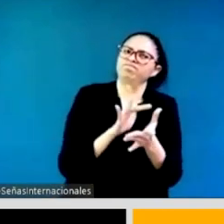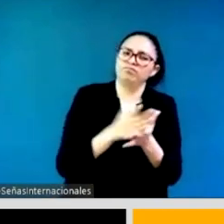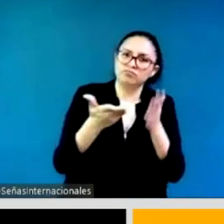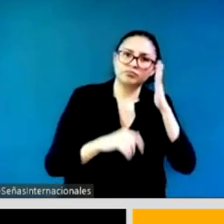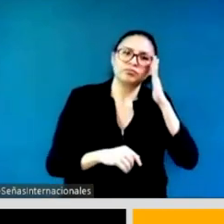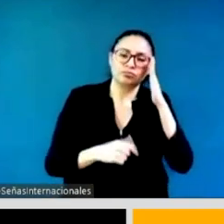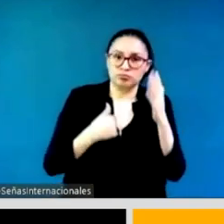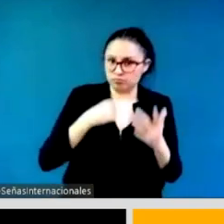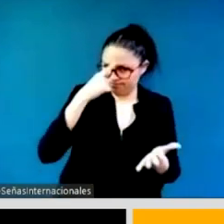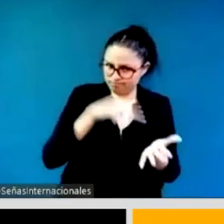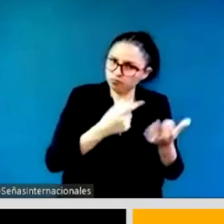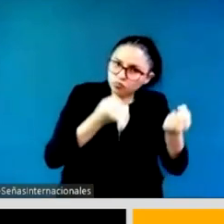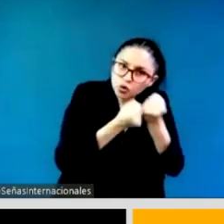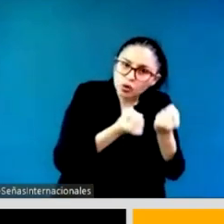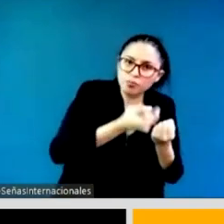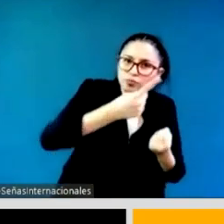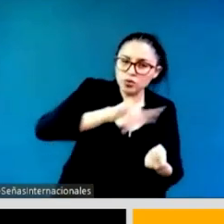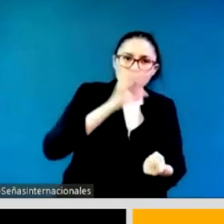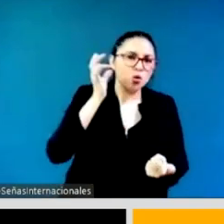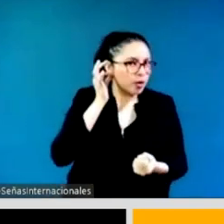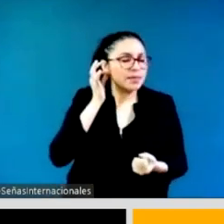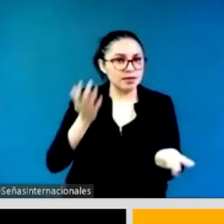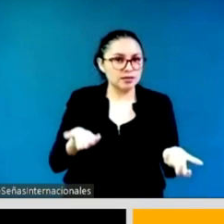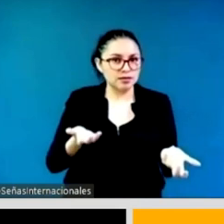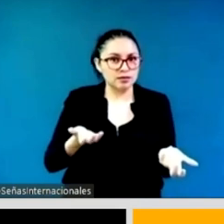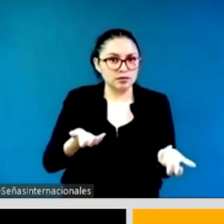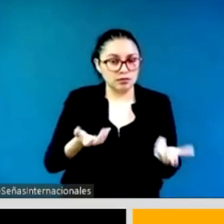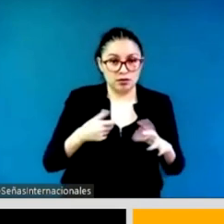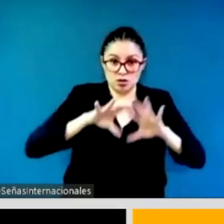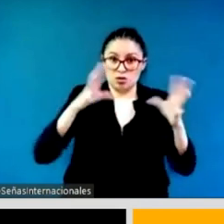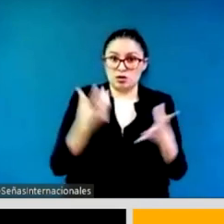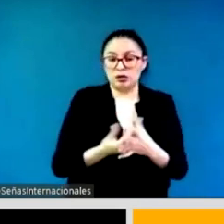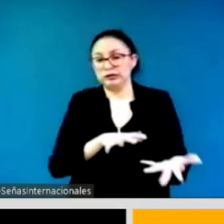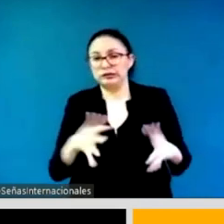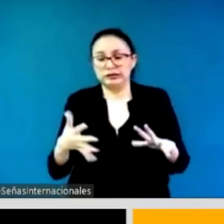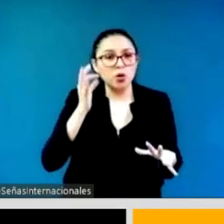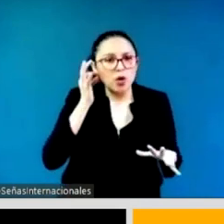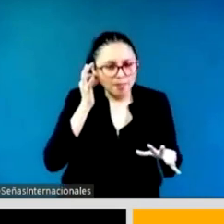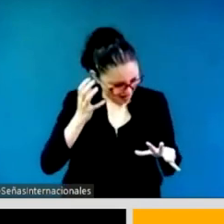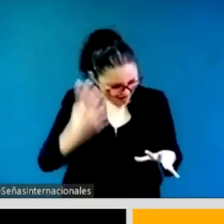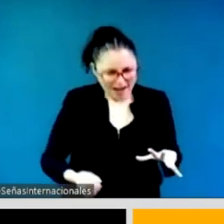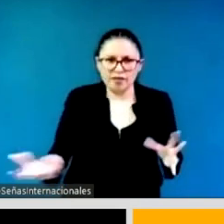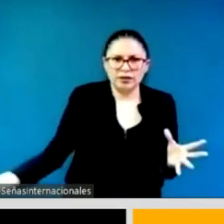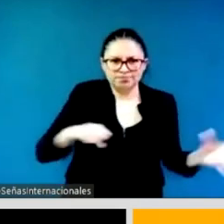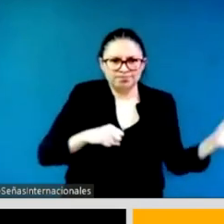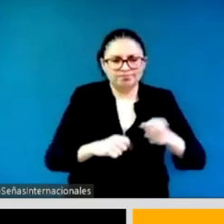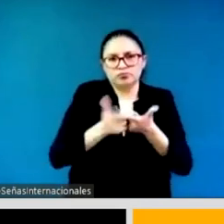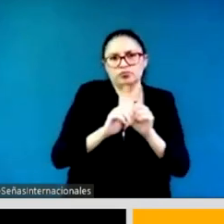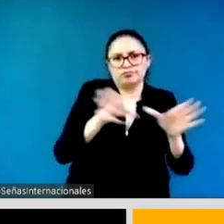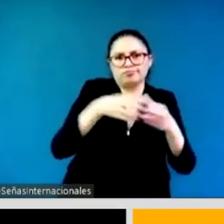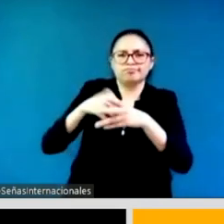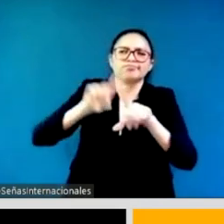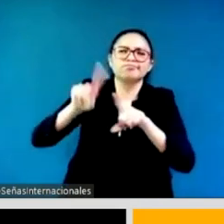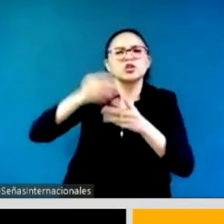Mexican civil society advisory group, and we'll hear a lot more from them tomorrow. So what you've all